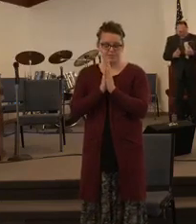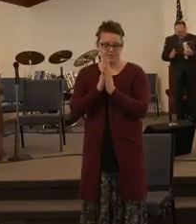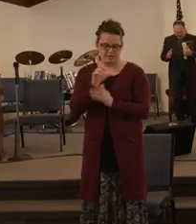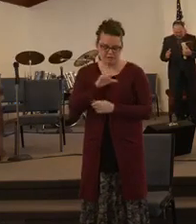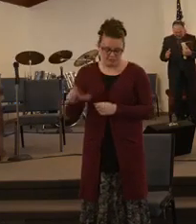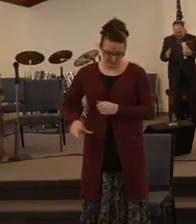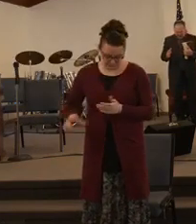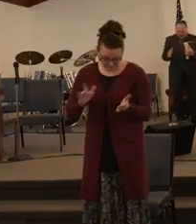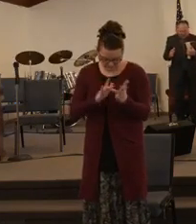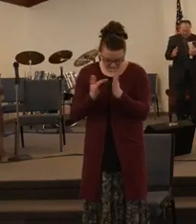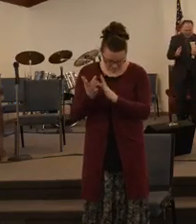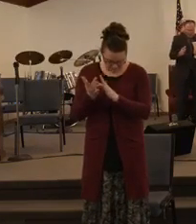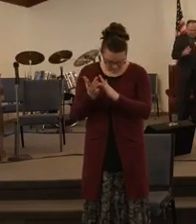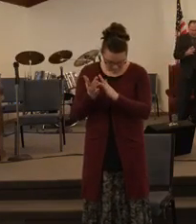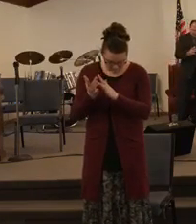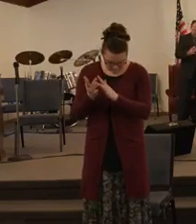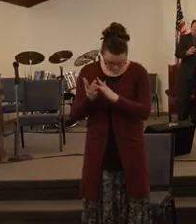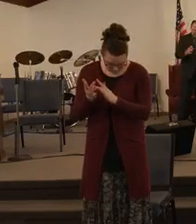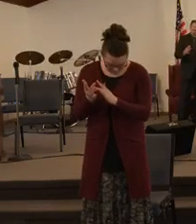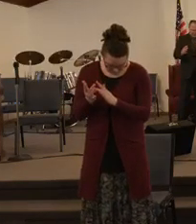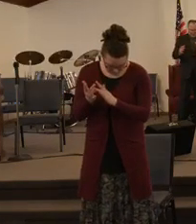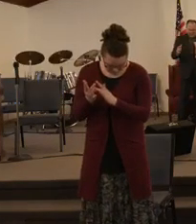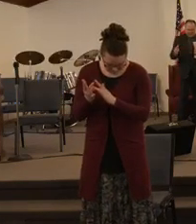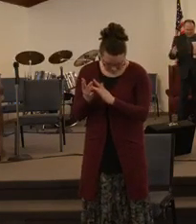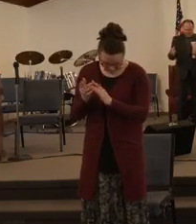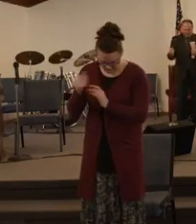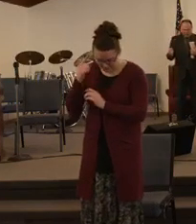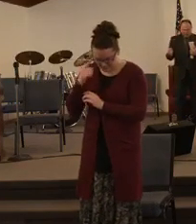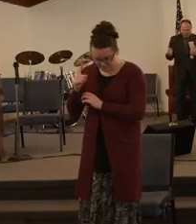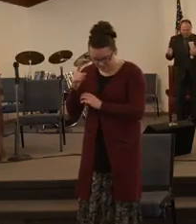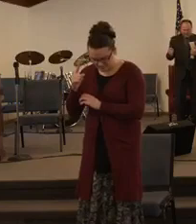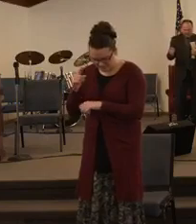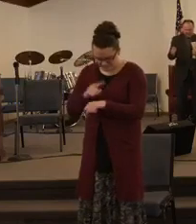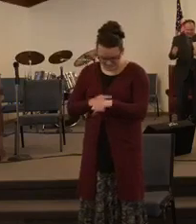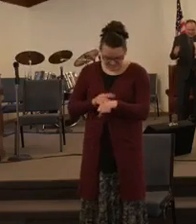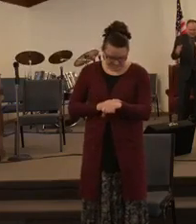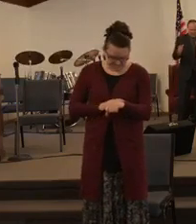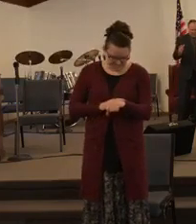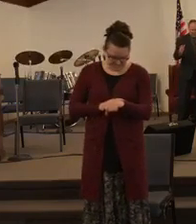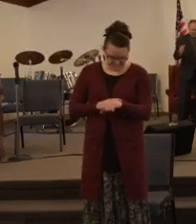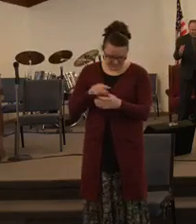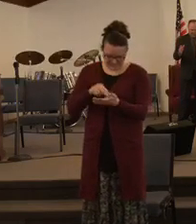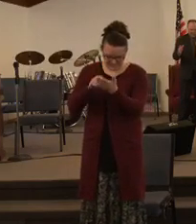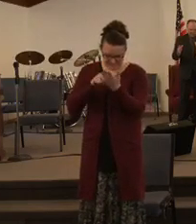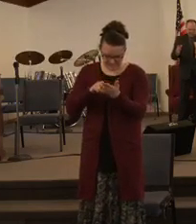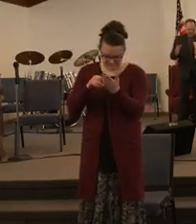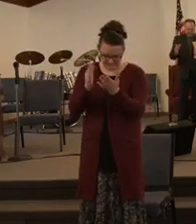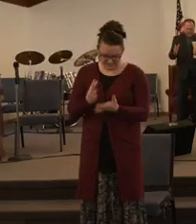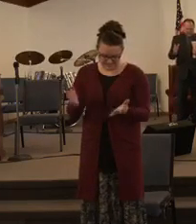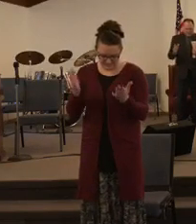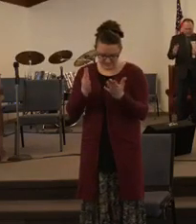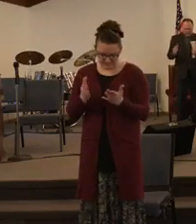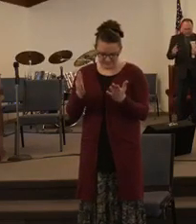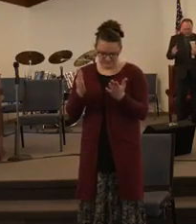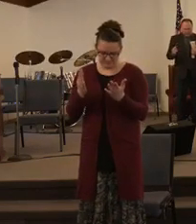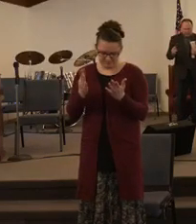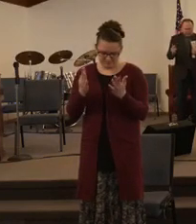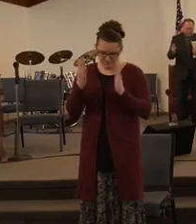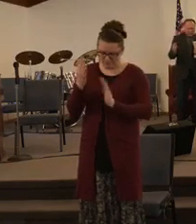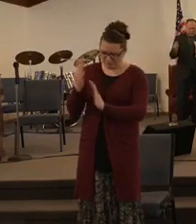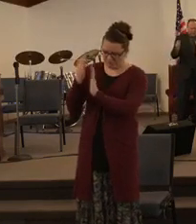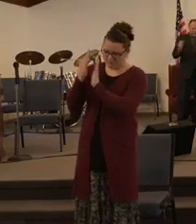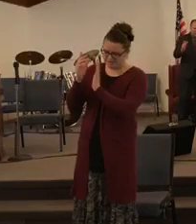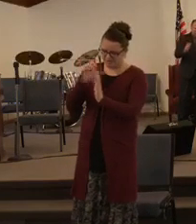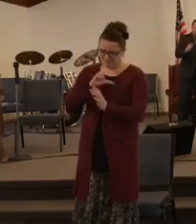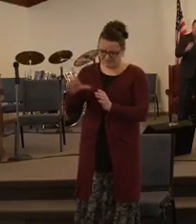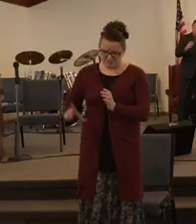Jesus, we thank you this season for the privileged opportunity to stand once again, Lord, before your people,